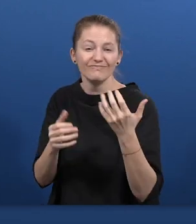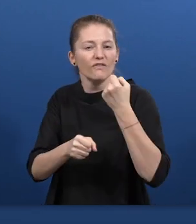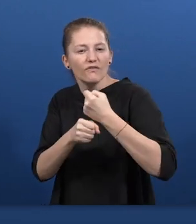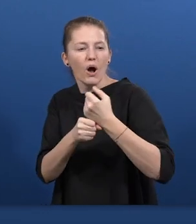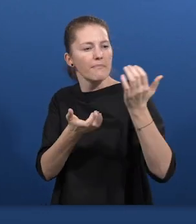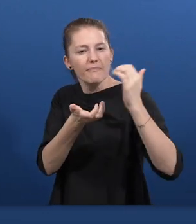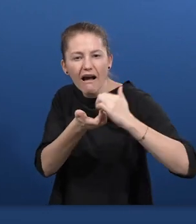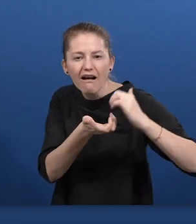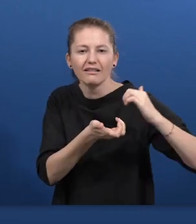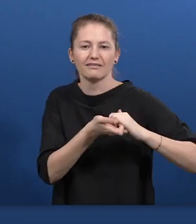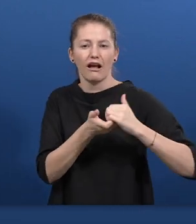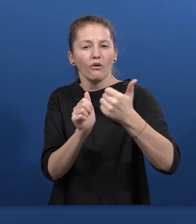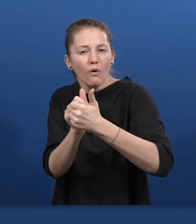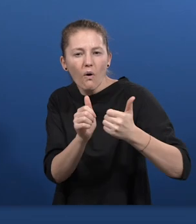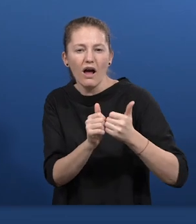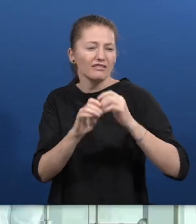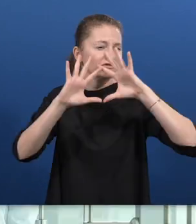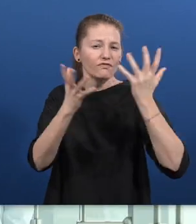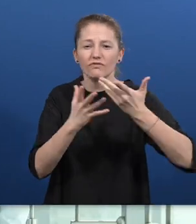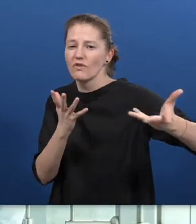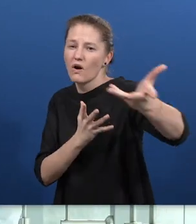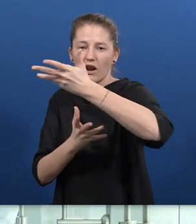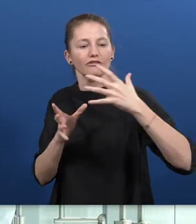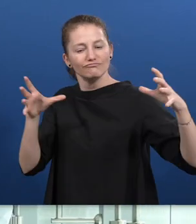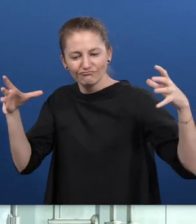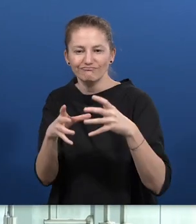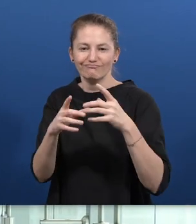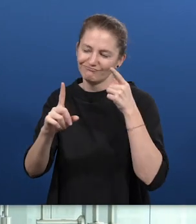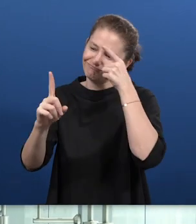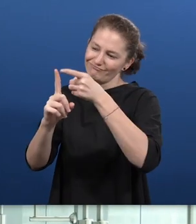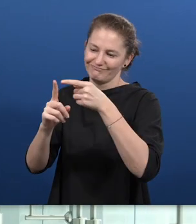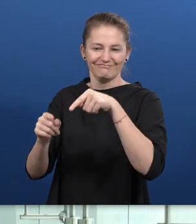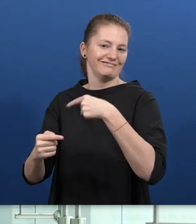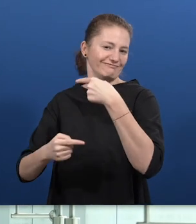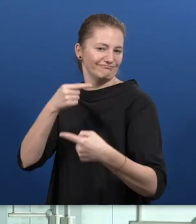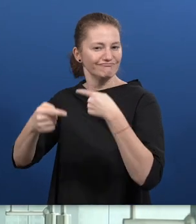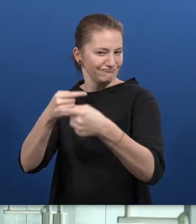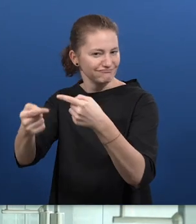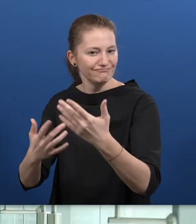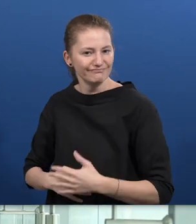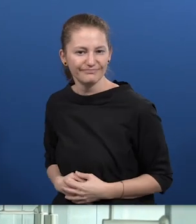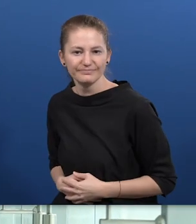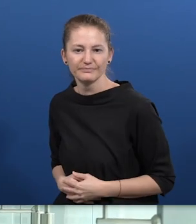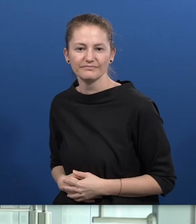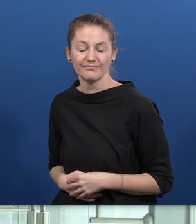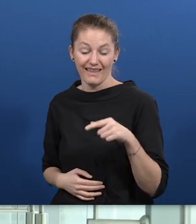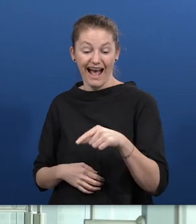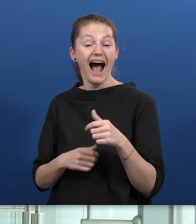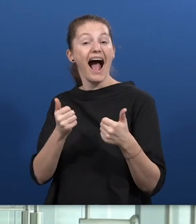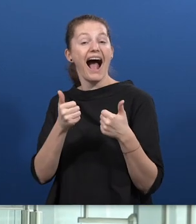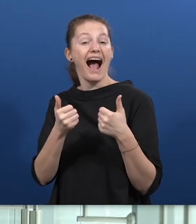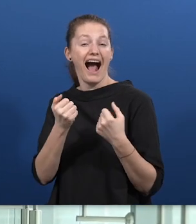the world to promote this cause. The assistive products industry is currently limited and specialized,